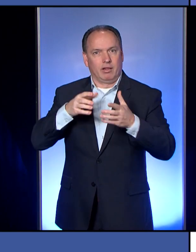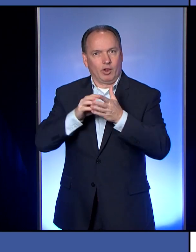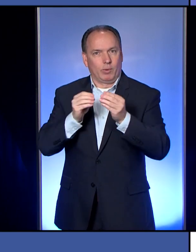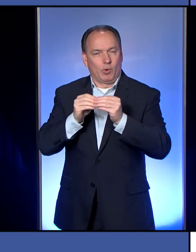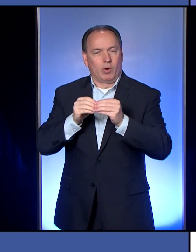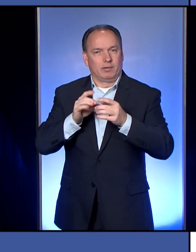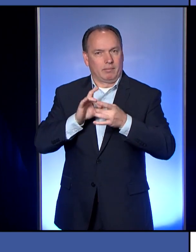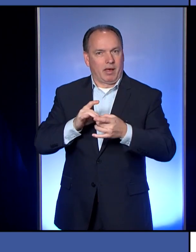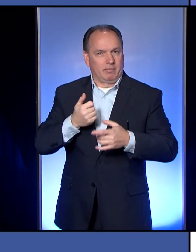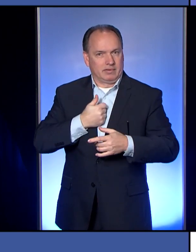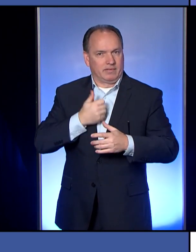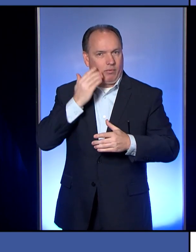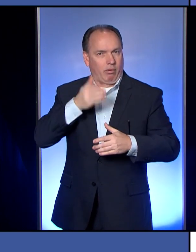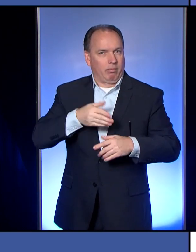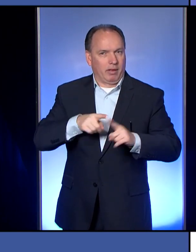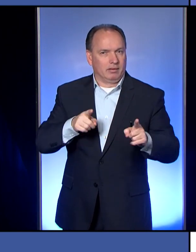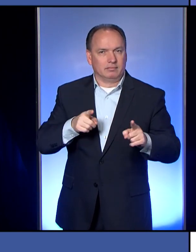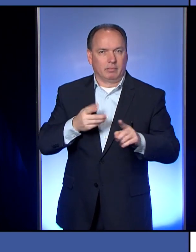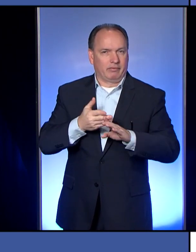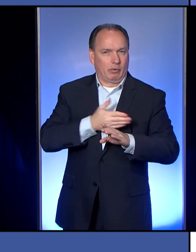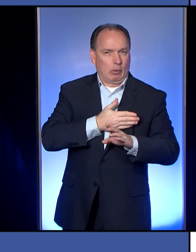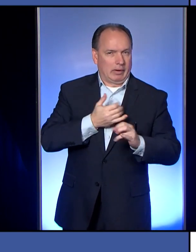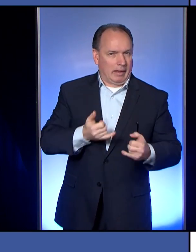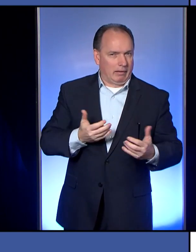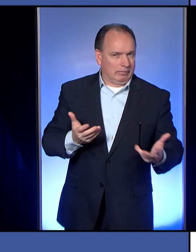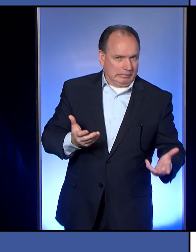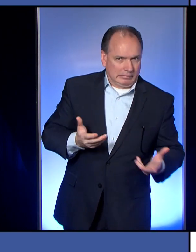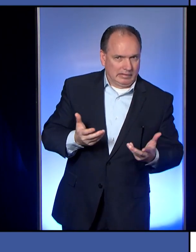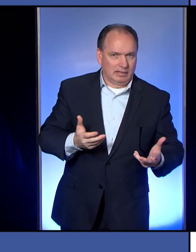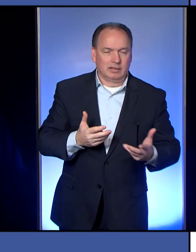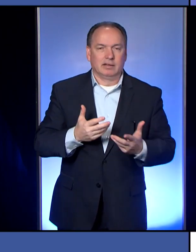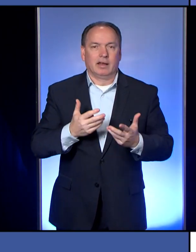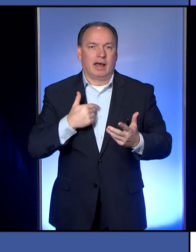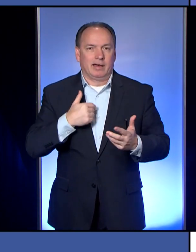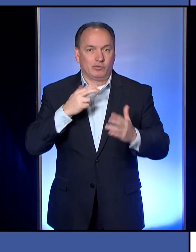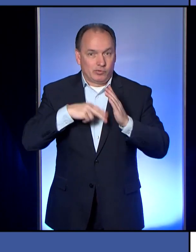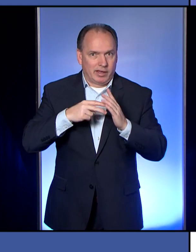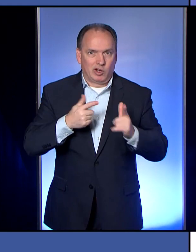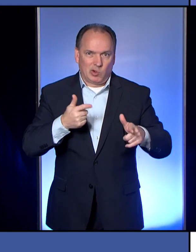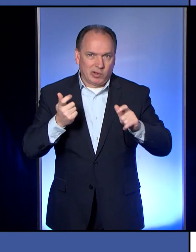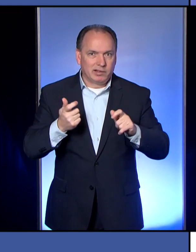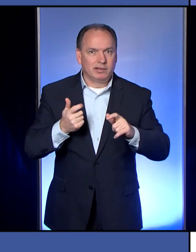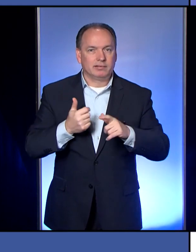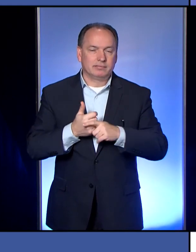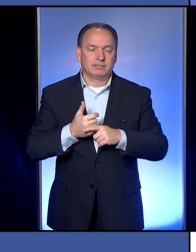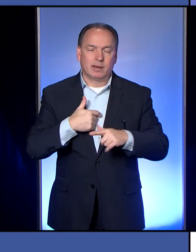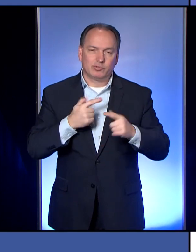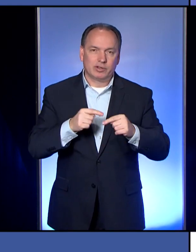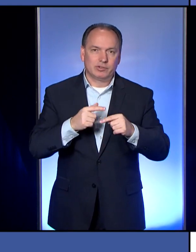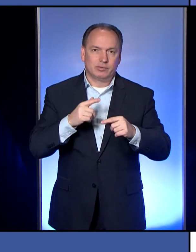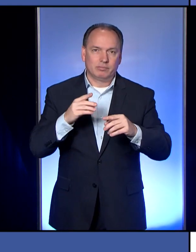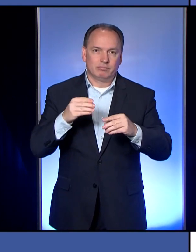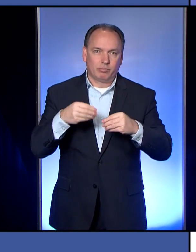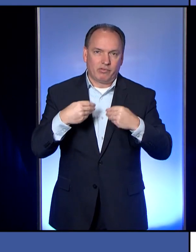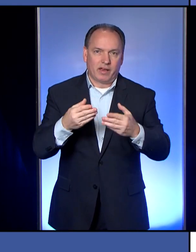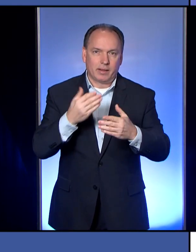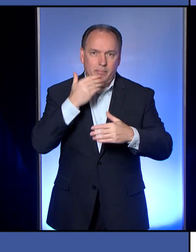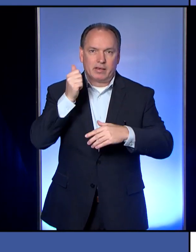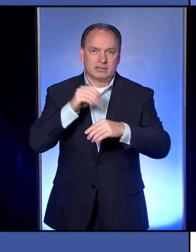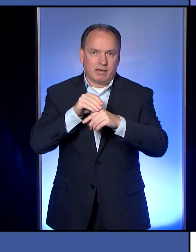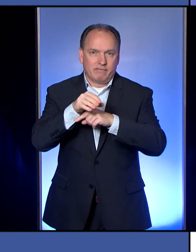the limited information that I've had beforehand and what I, you know, have read quickly, I'm trying to give you the best advice I can,